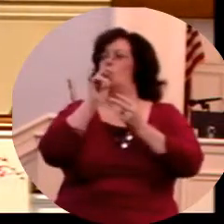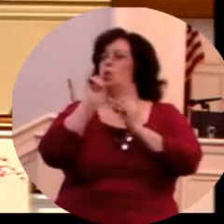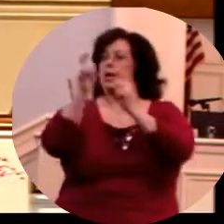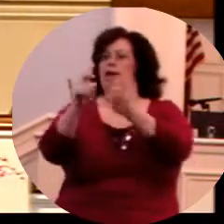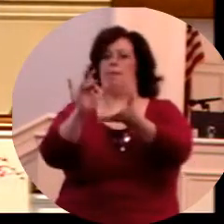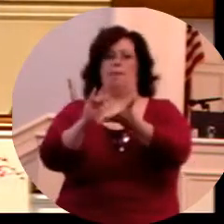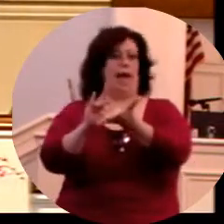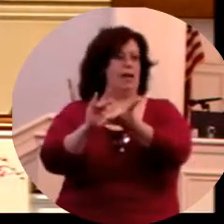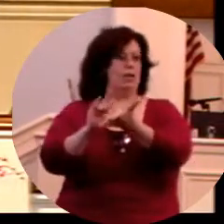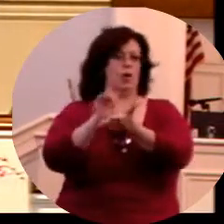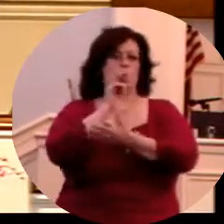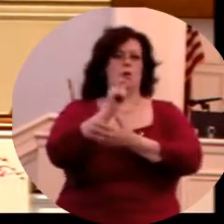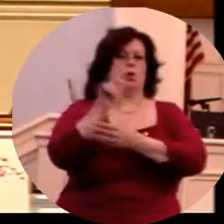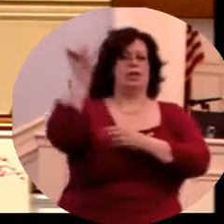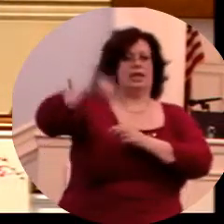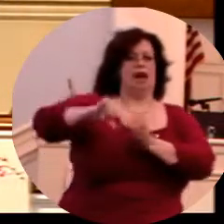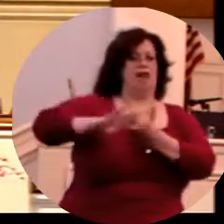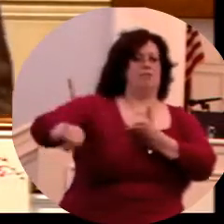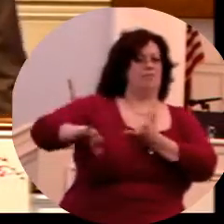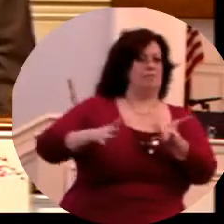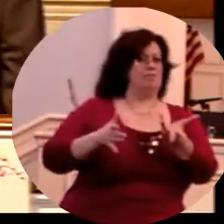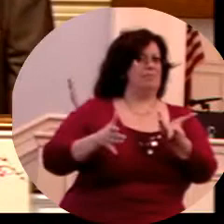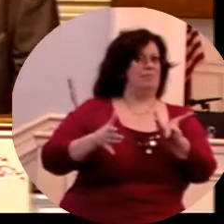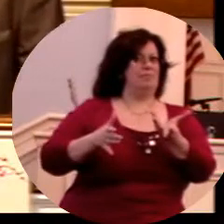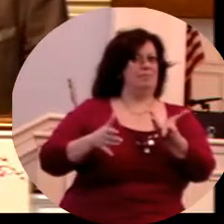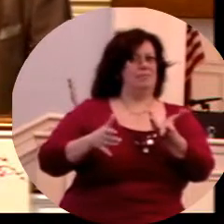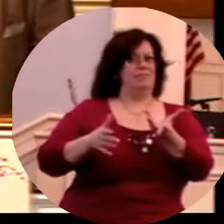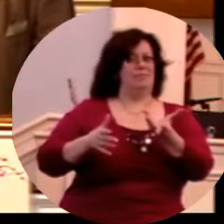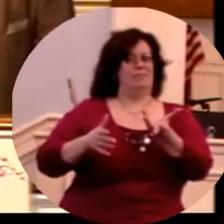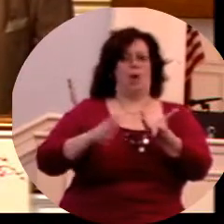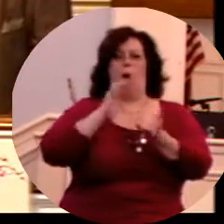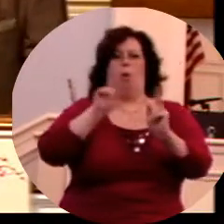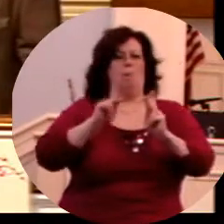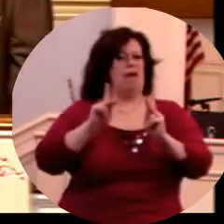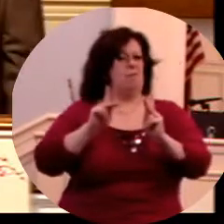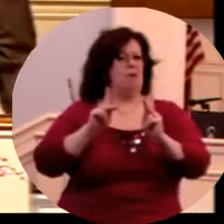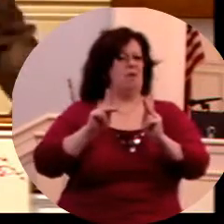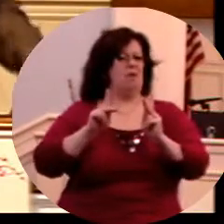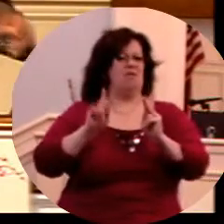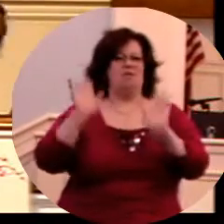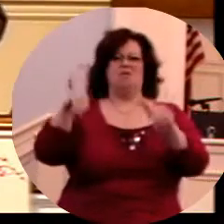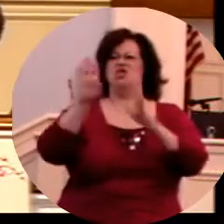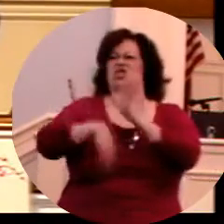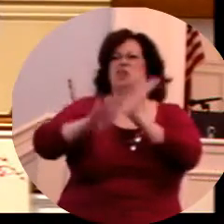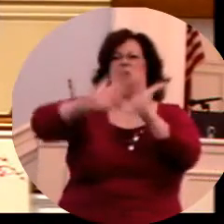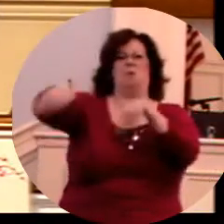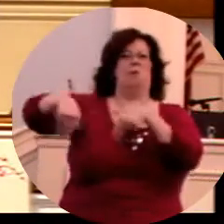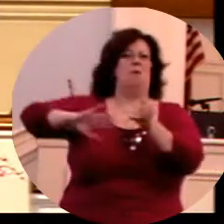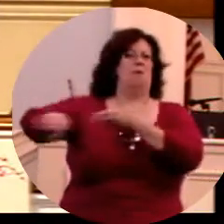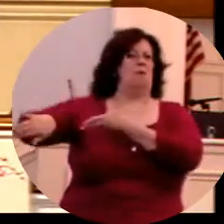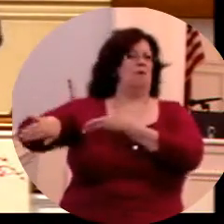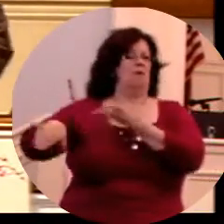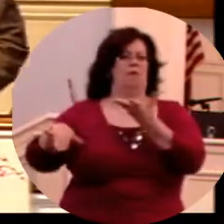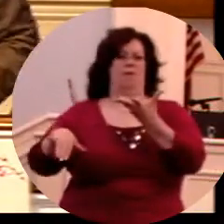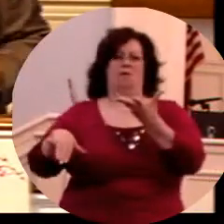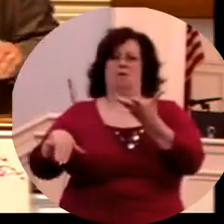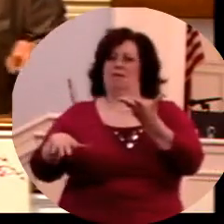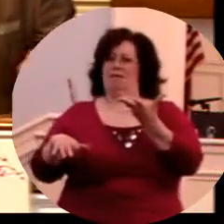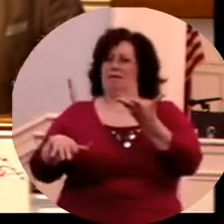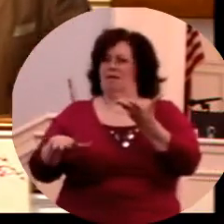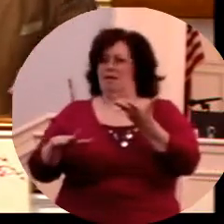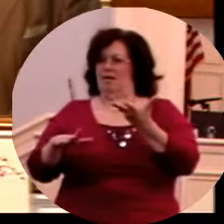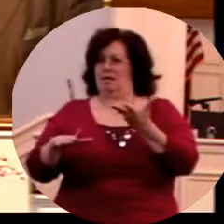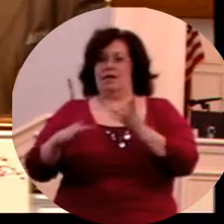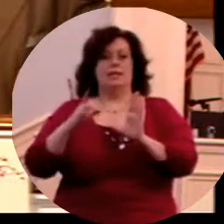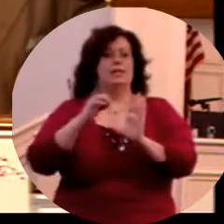No thank you. I'm not interested in that. Life was very cheap in the days of Moses.